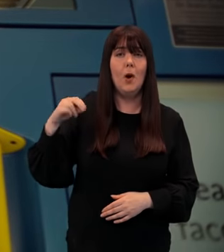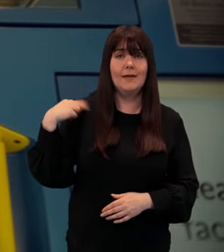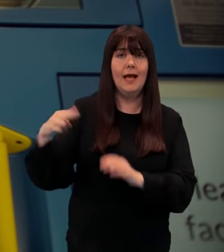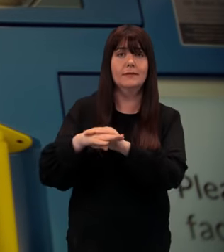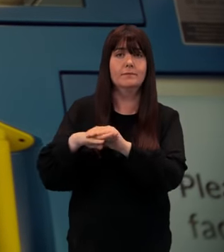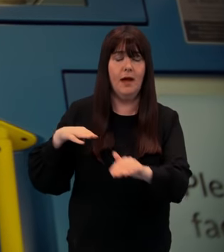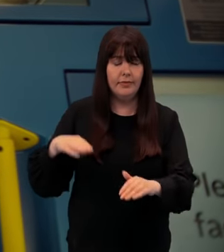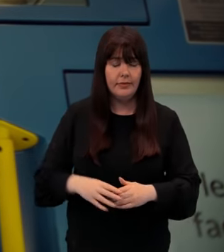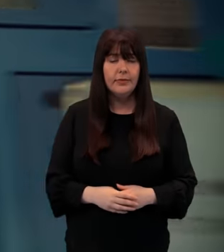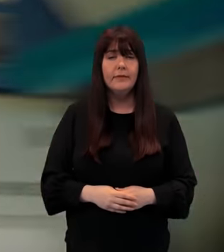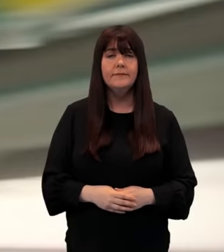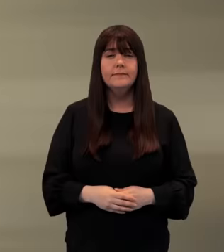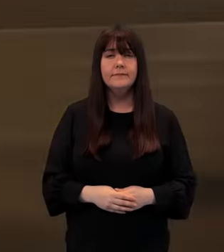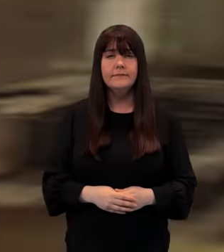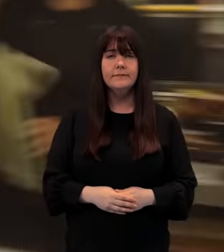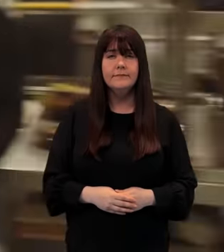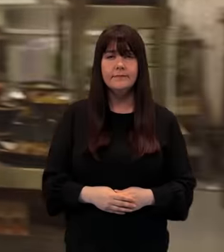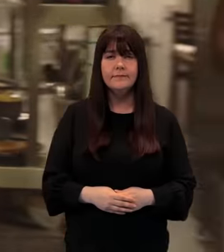starts chemo next month